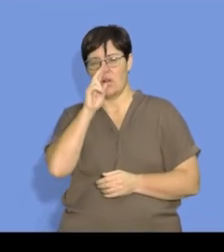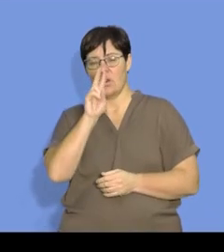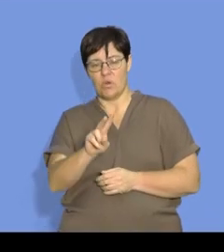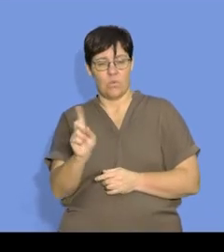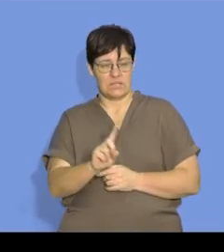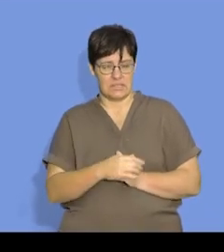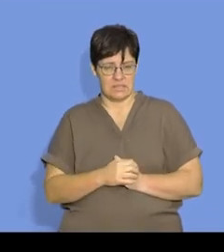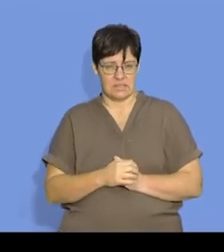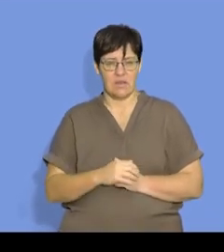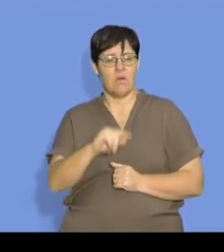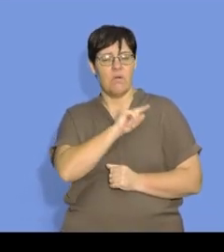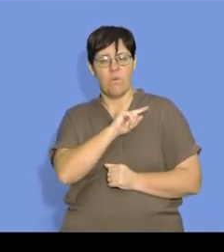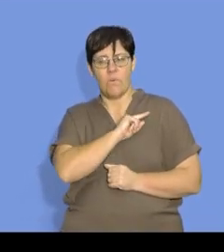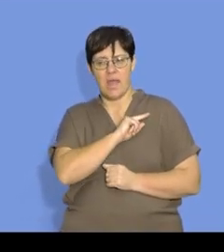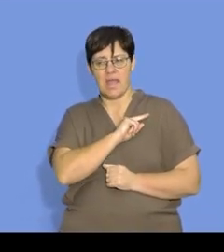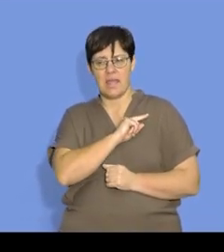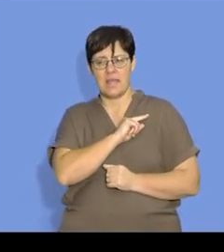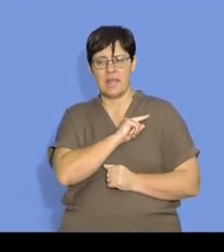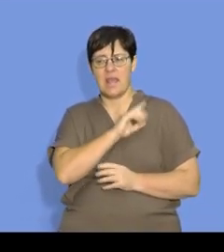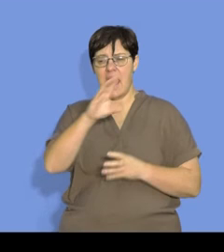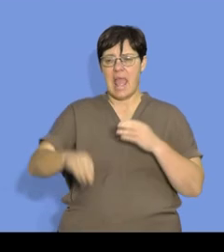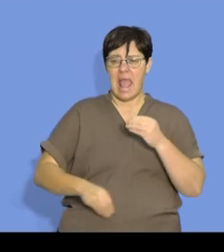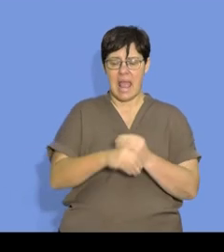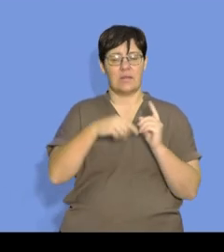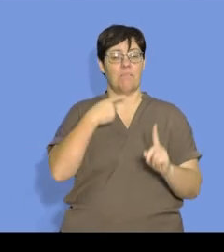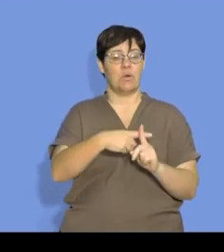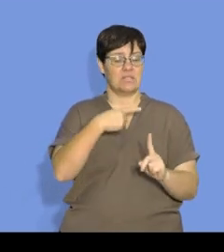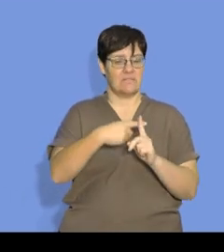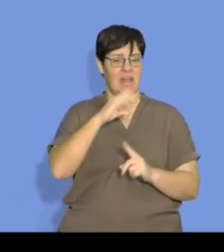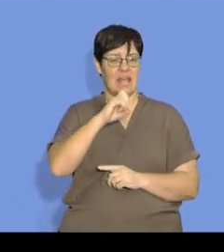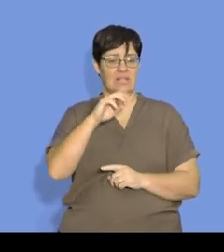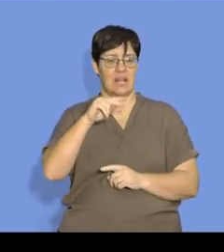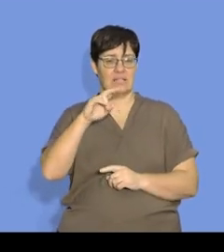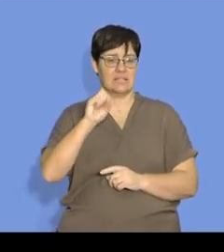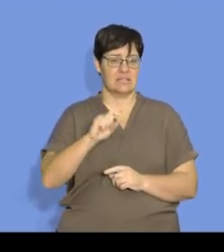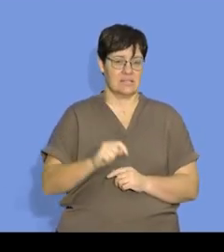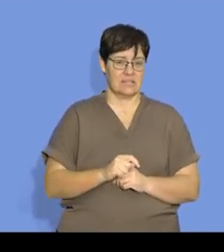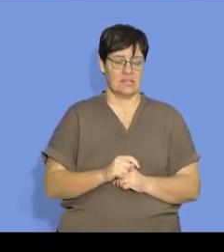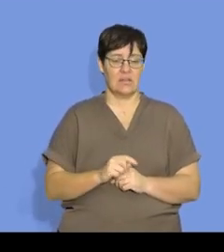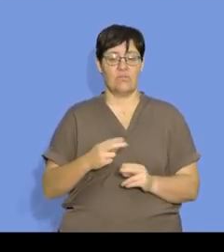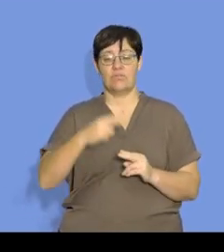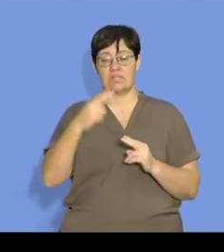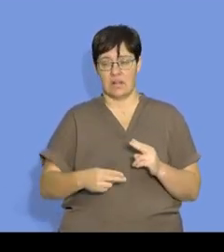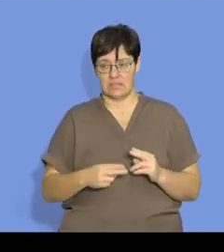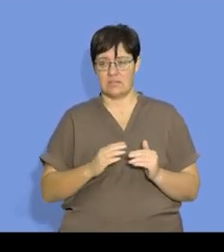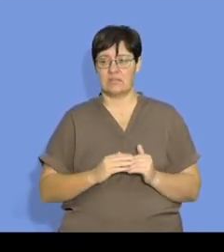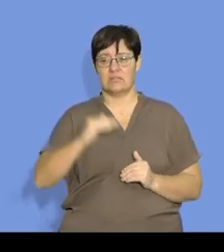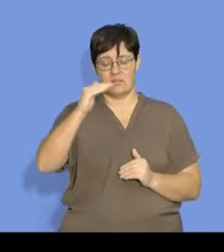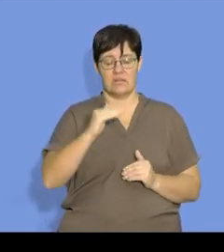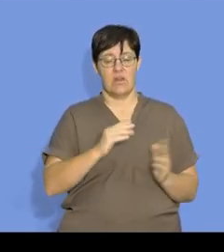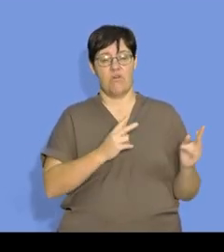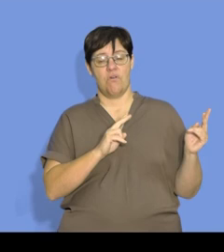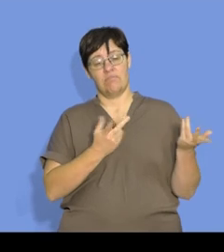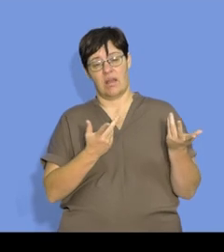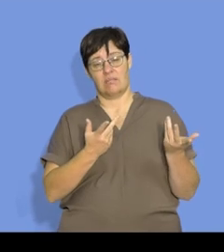one. We will go look at the next one. Why does an addition of a positive catalyst result in an increased